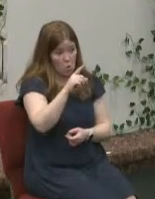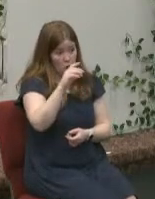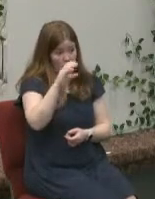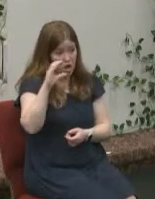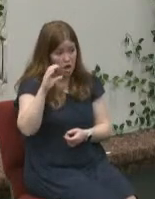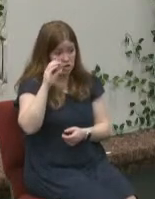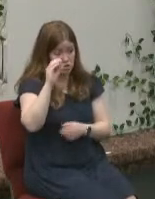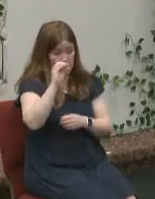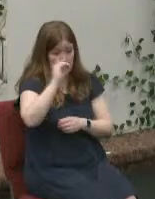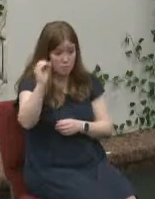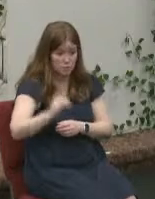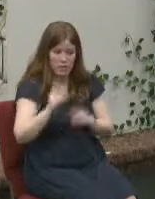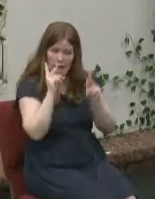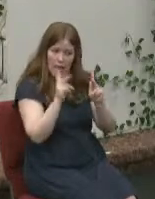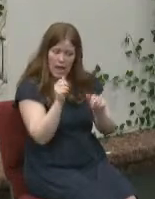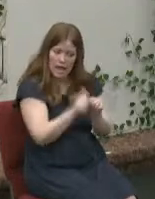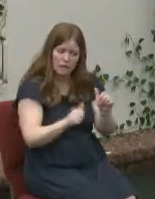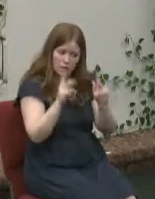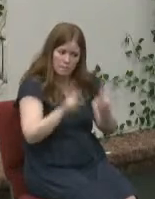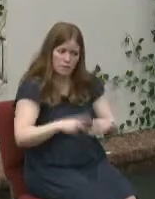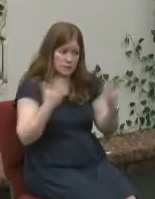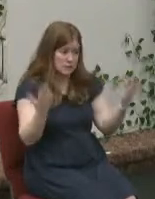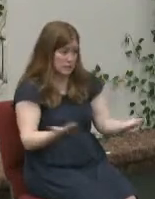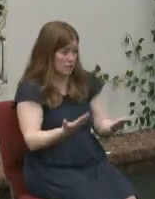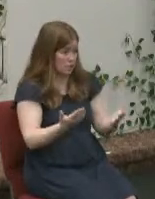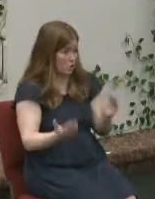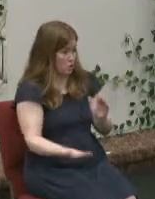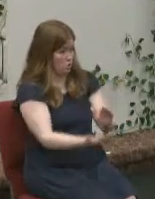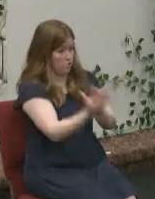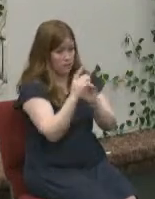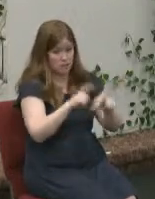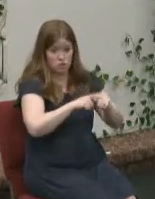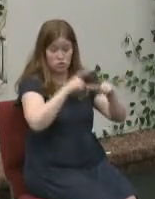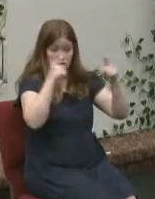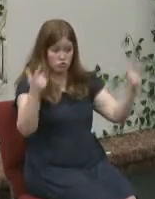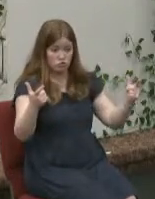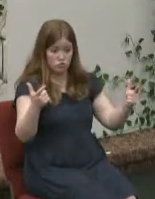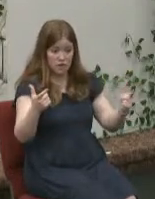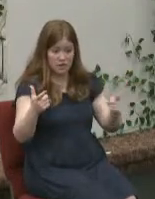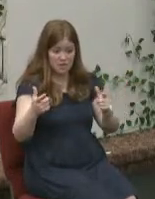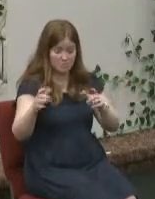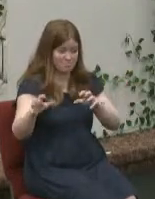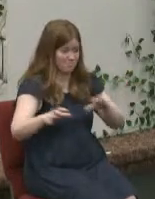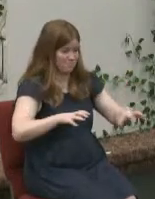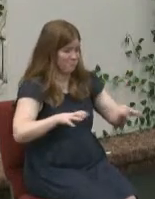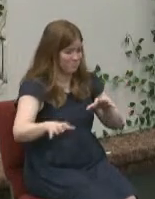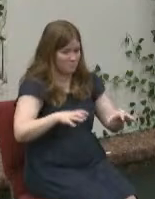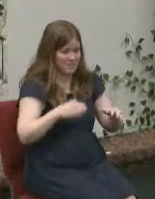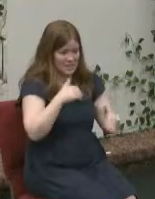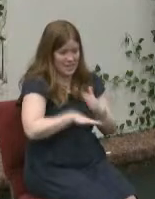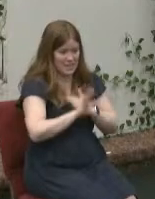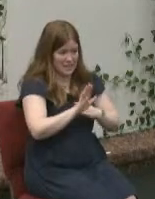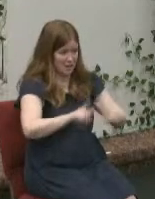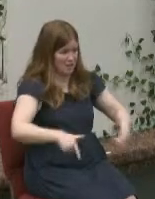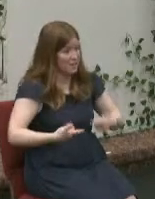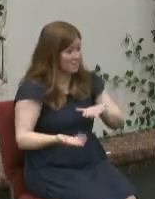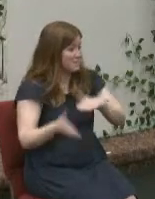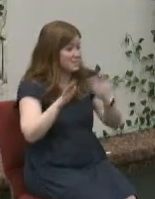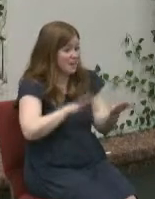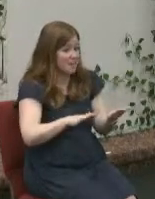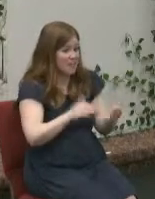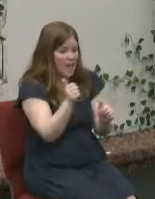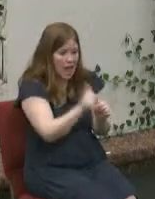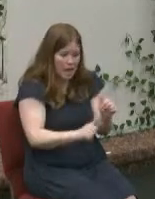everyone in this room today will face the greatest most severe life earthquake that you could possibly face death every